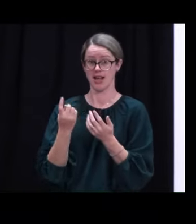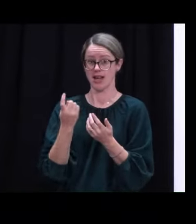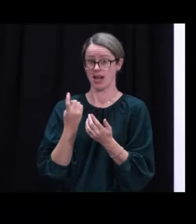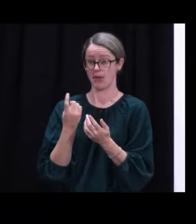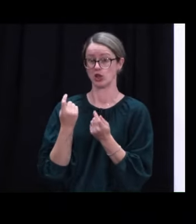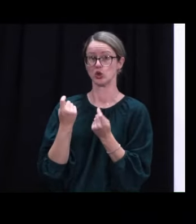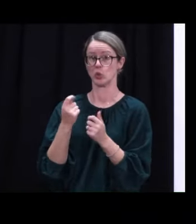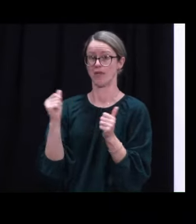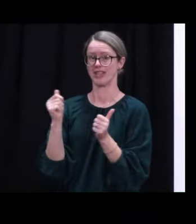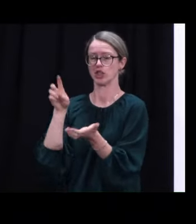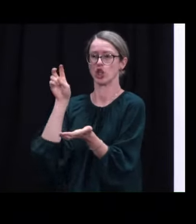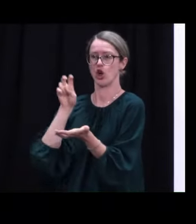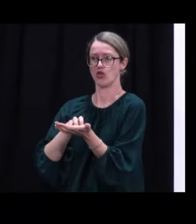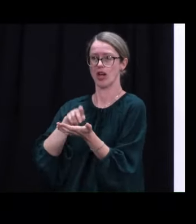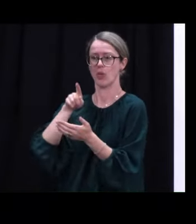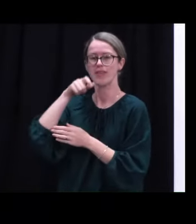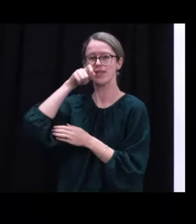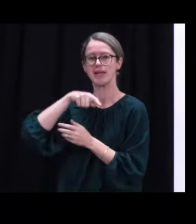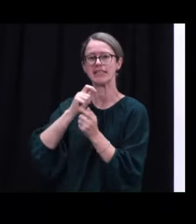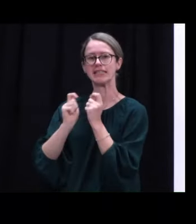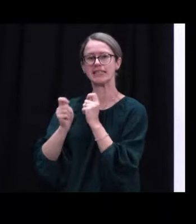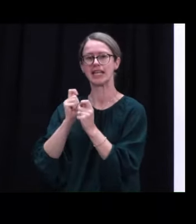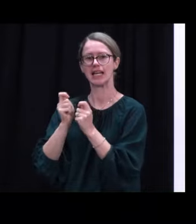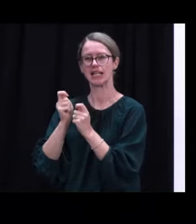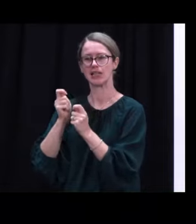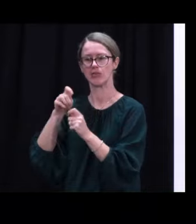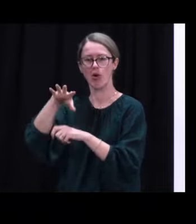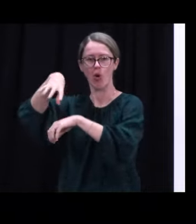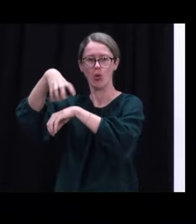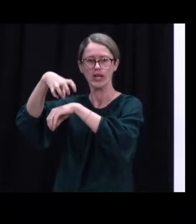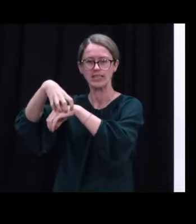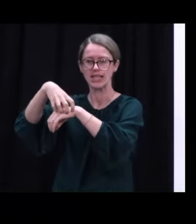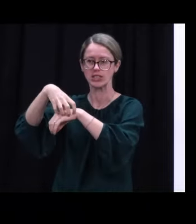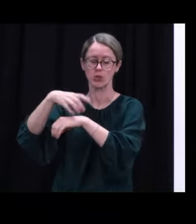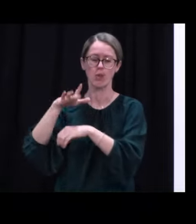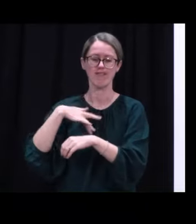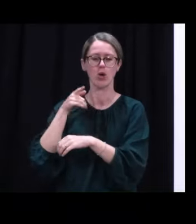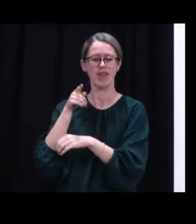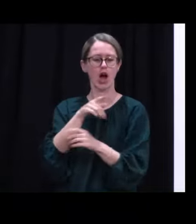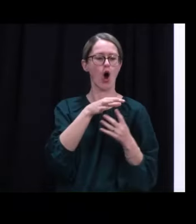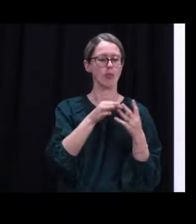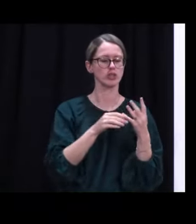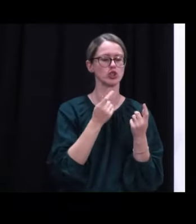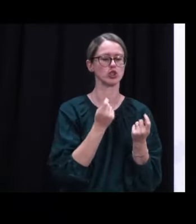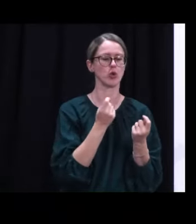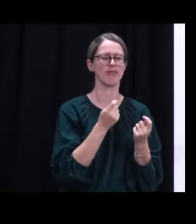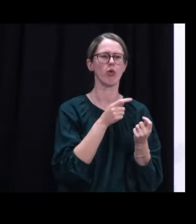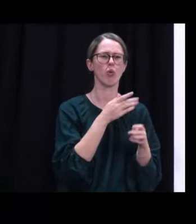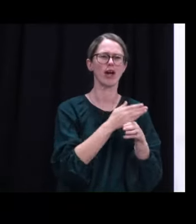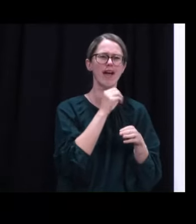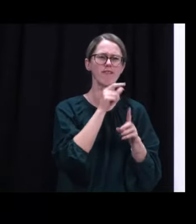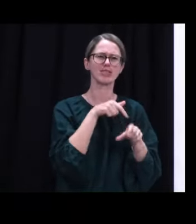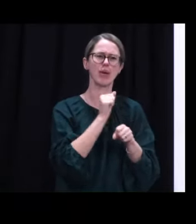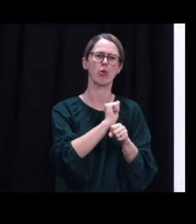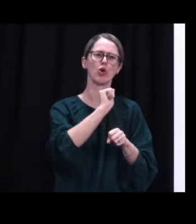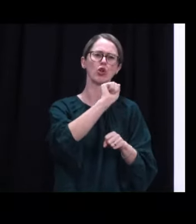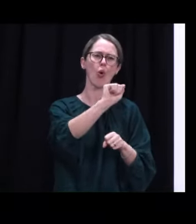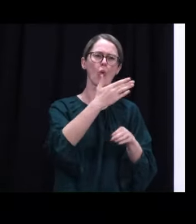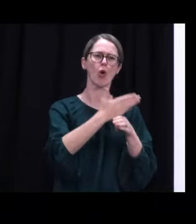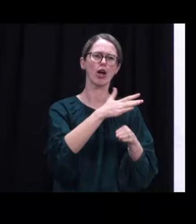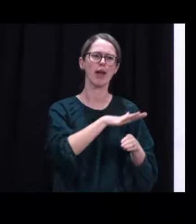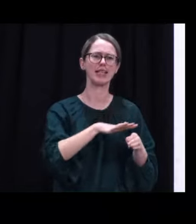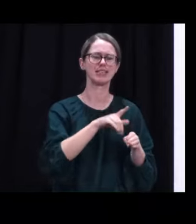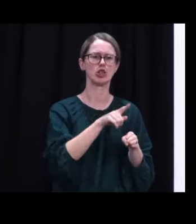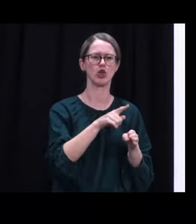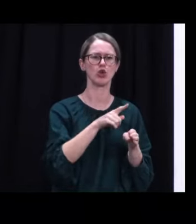further saliva testing provider, and expect that this will be soon an option for workers who might need weekly testing because they are travelling